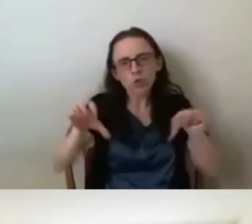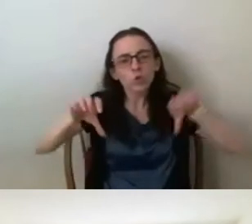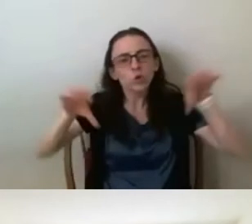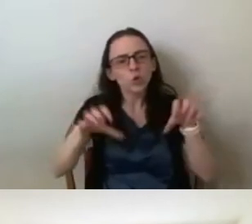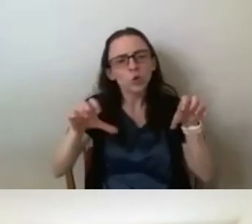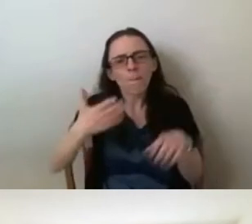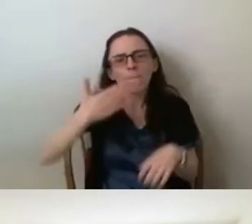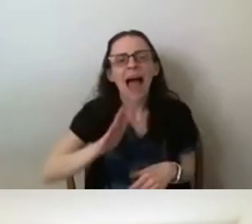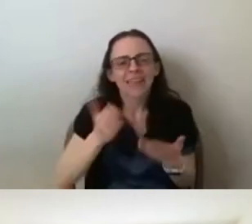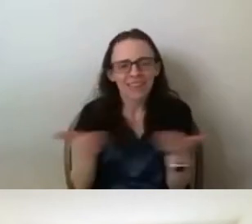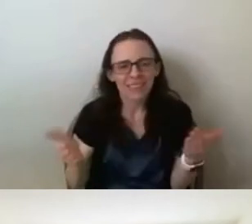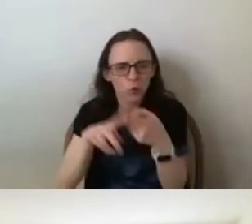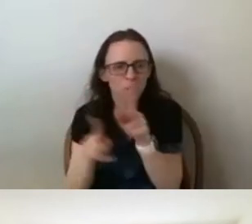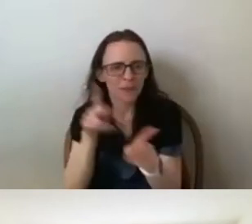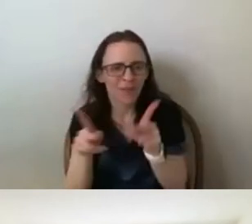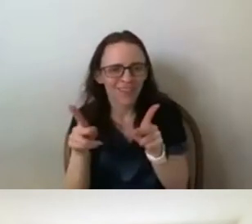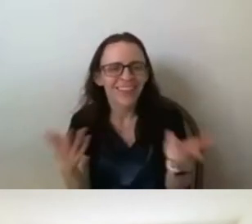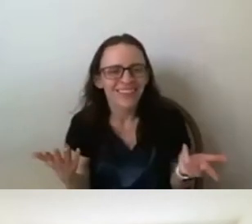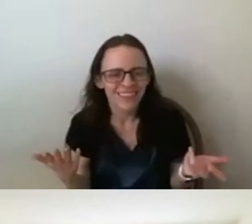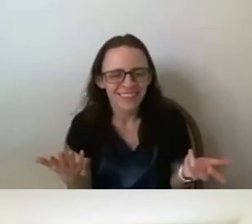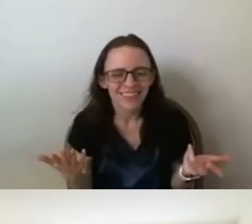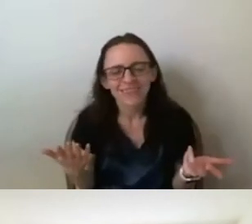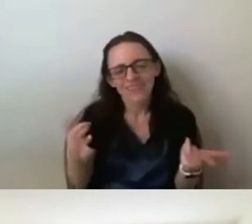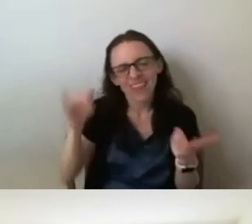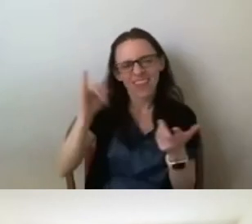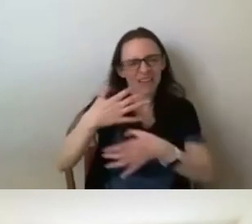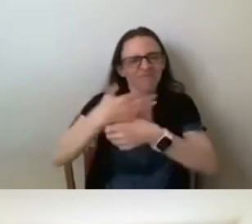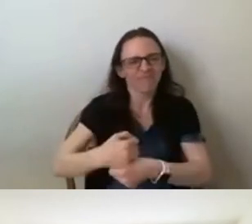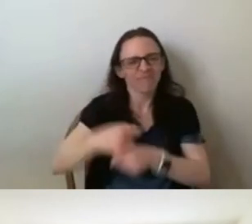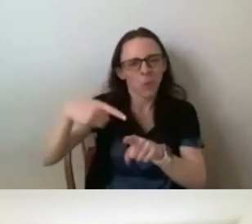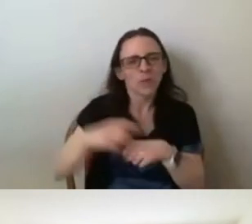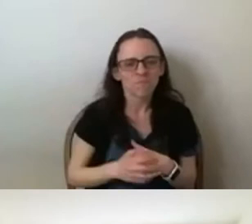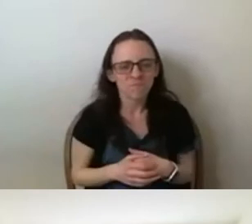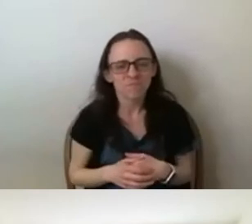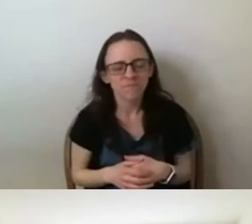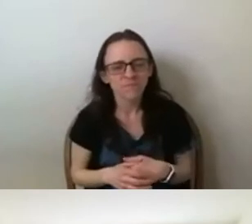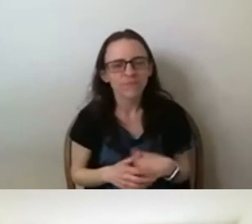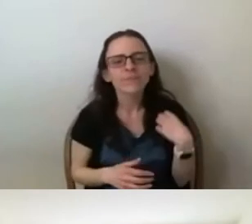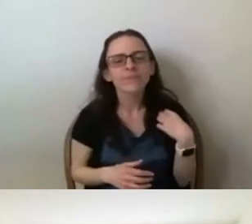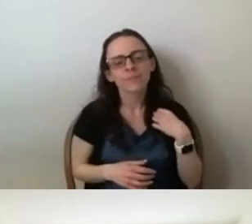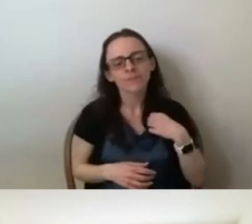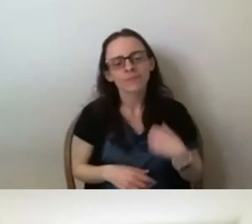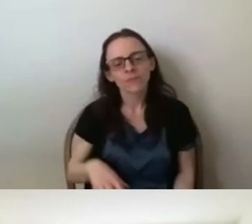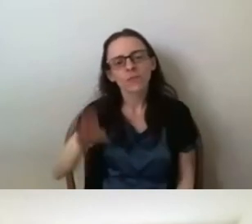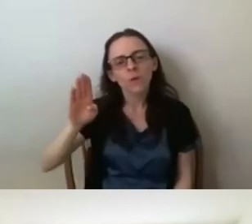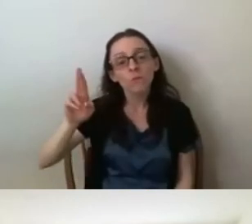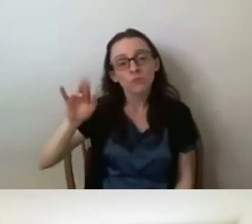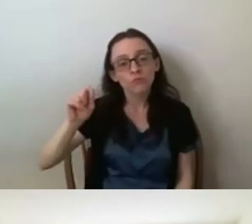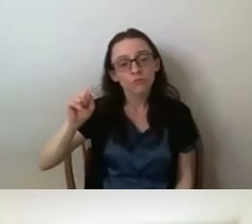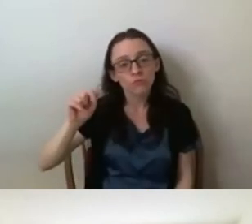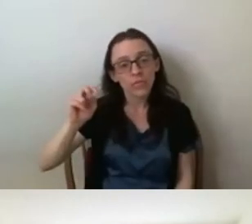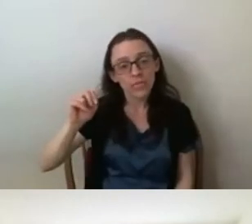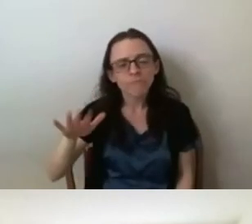the zip away. Yes. Yeah. So like I would disagree. I would say that